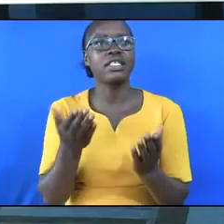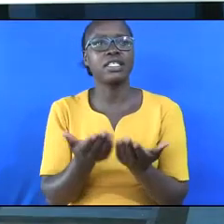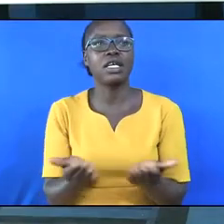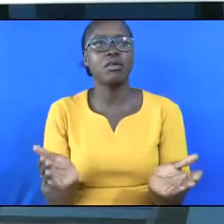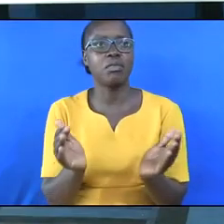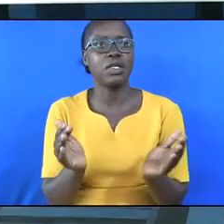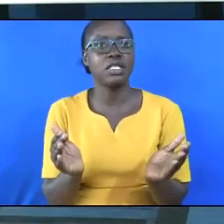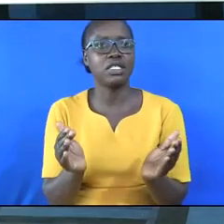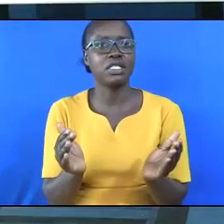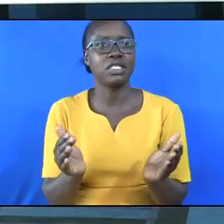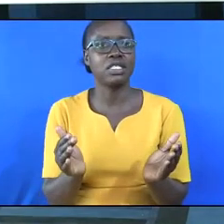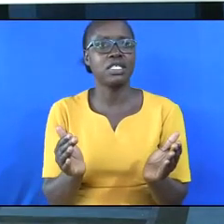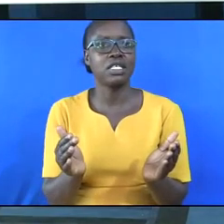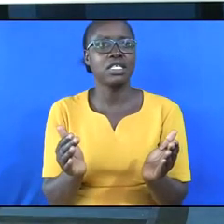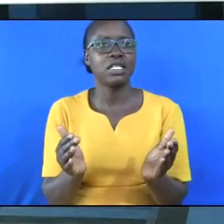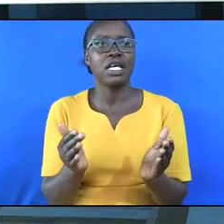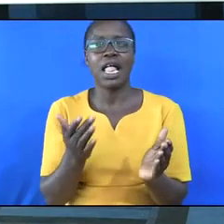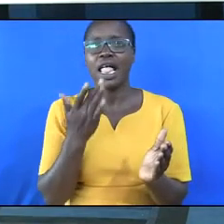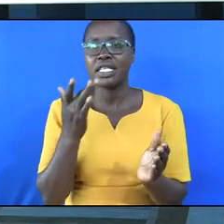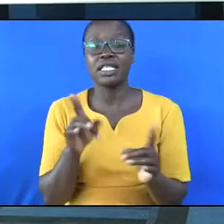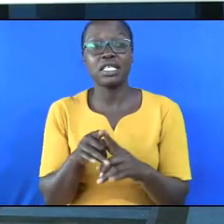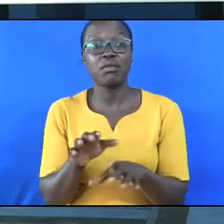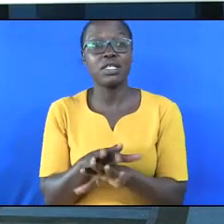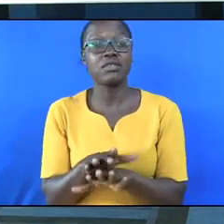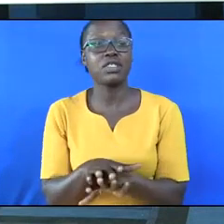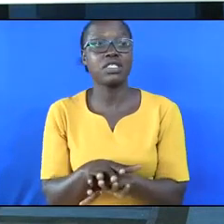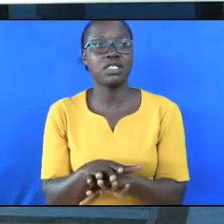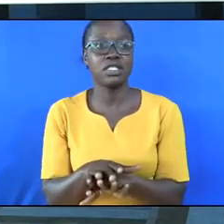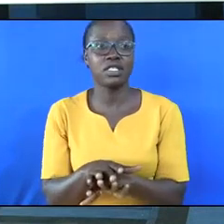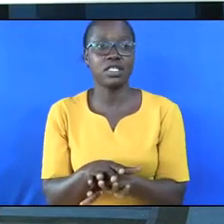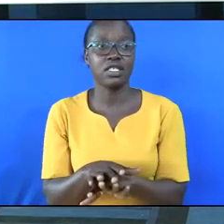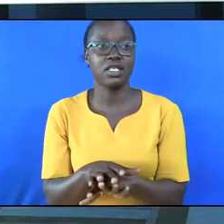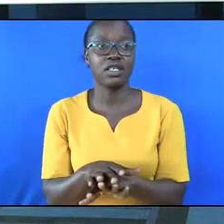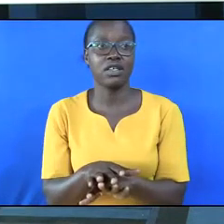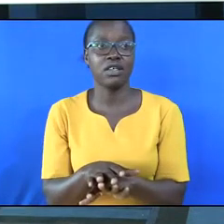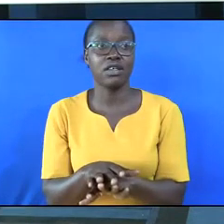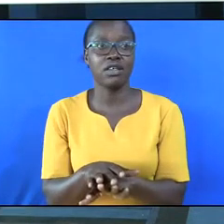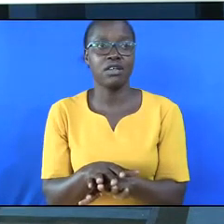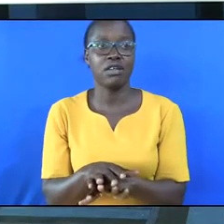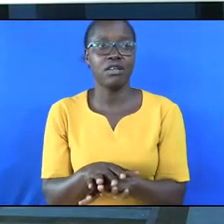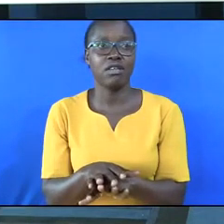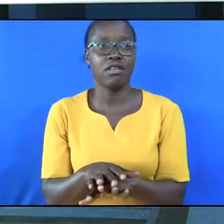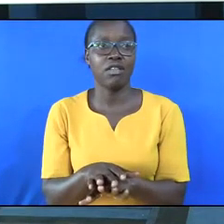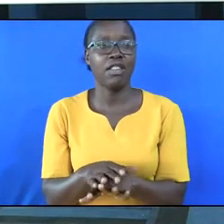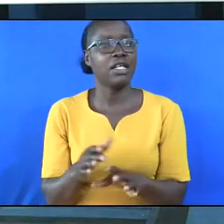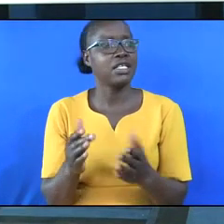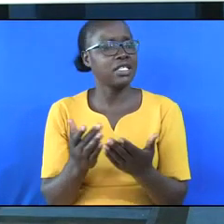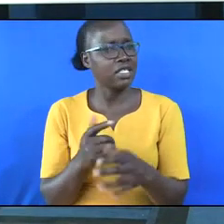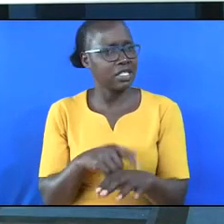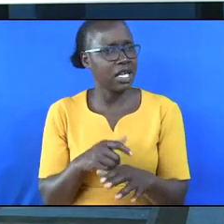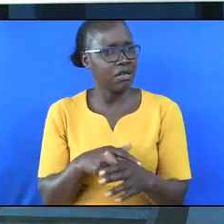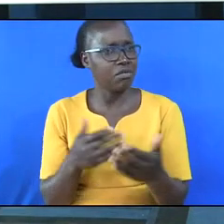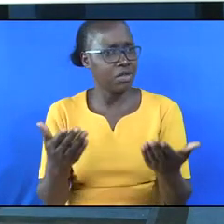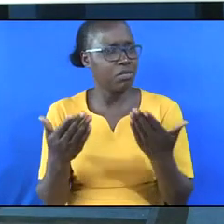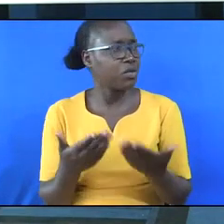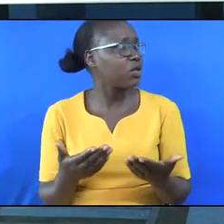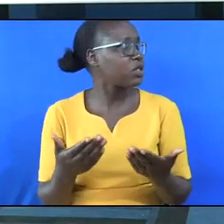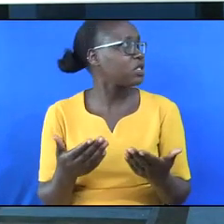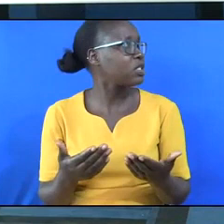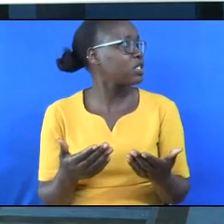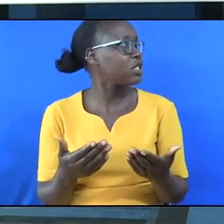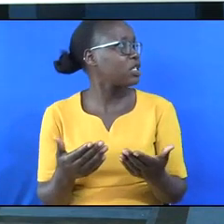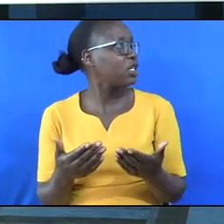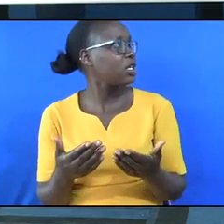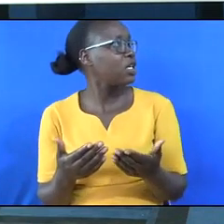It contains crawfish as the main component. Crawfish. There's a time the crow was